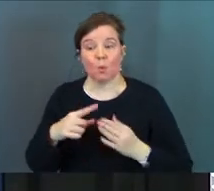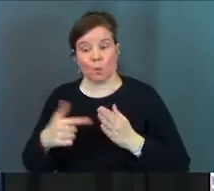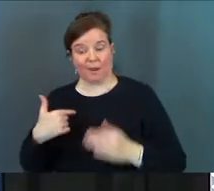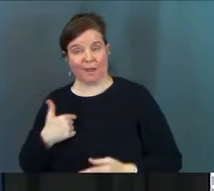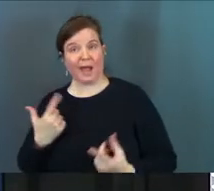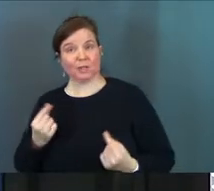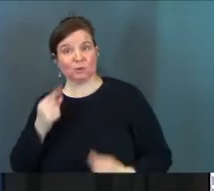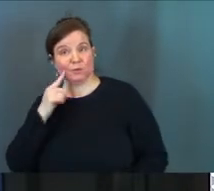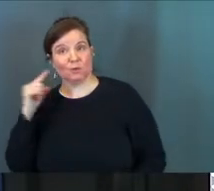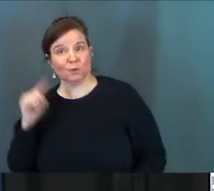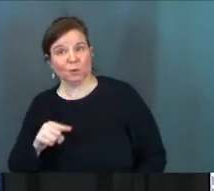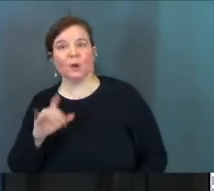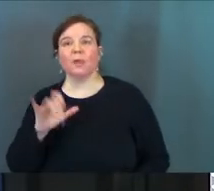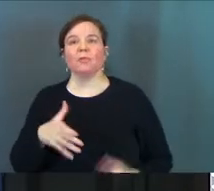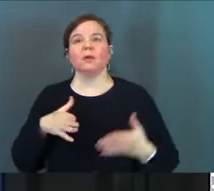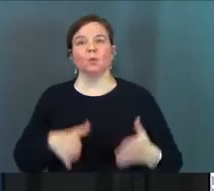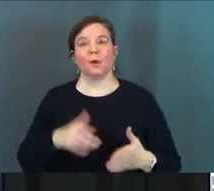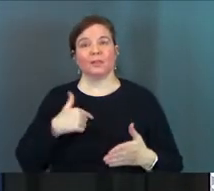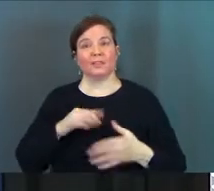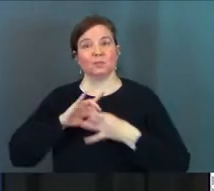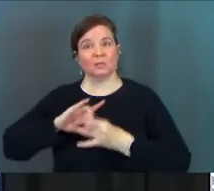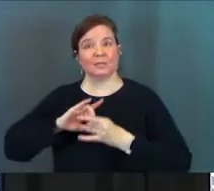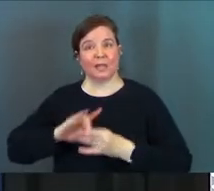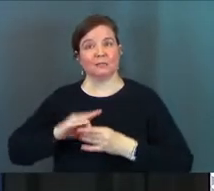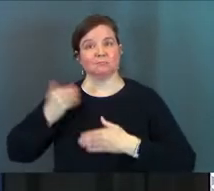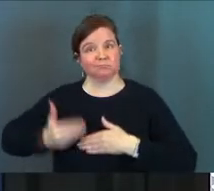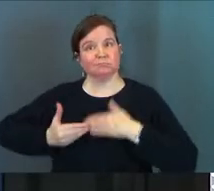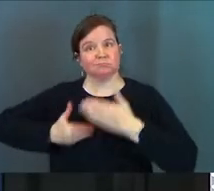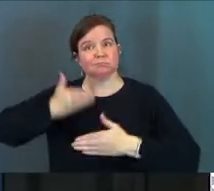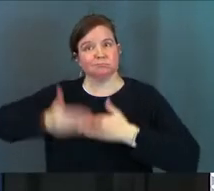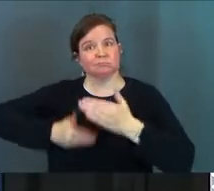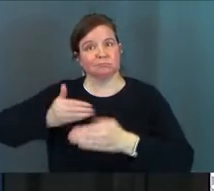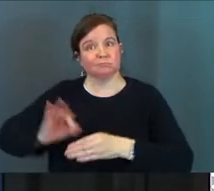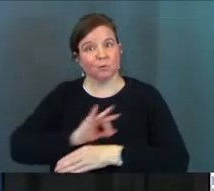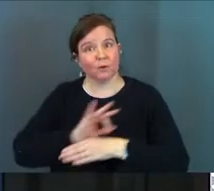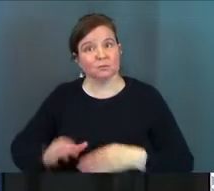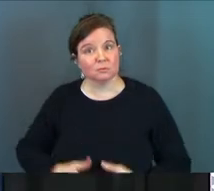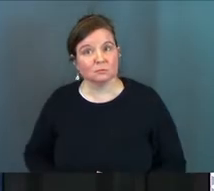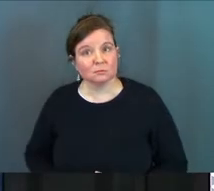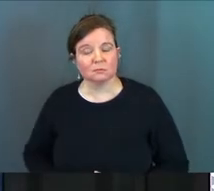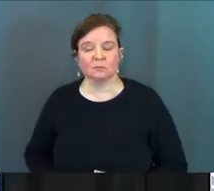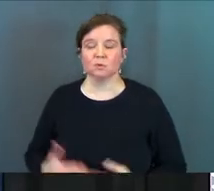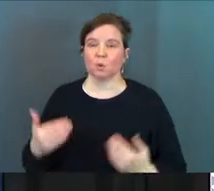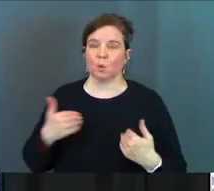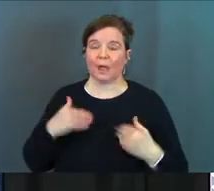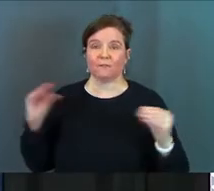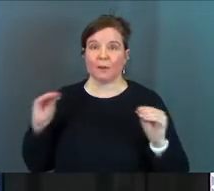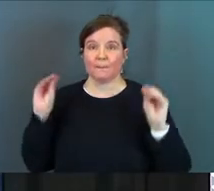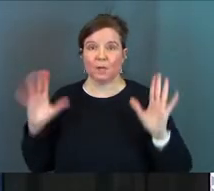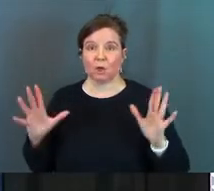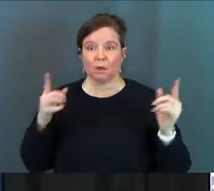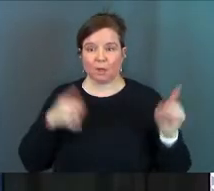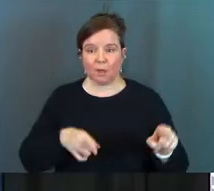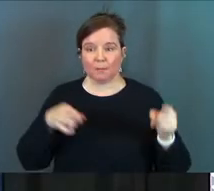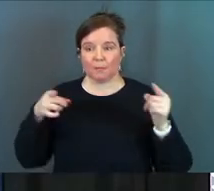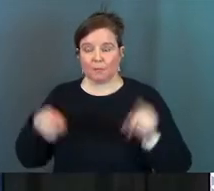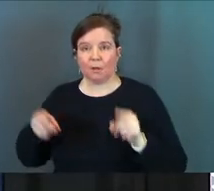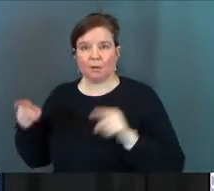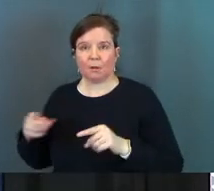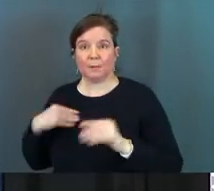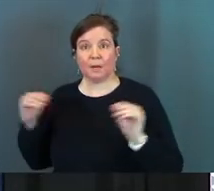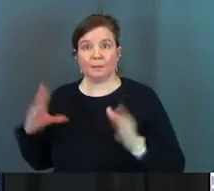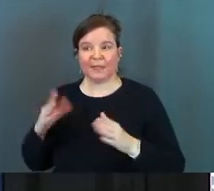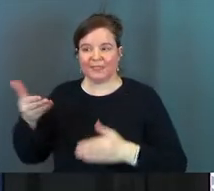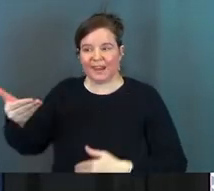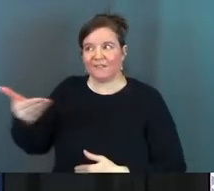what I do for you and that's the way that this relationship is gonna function. So they have a miracle, but they have a miracle